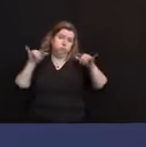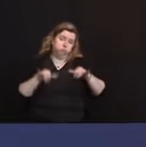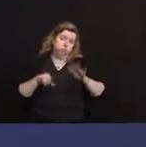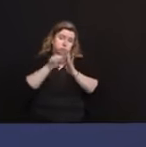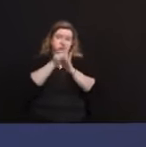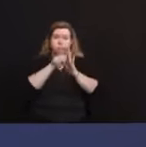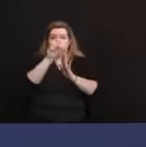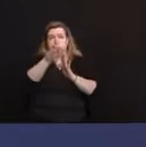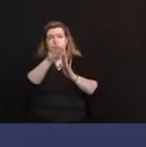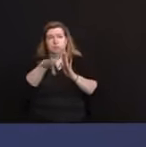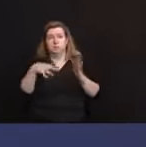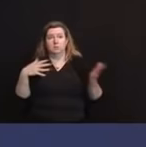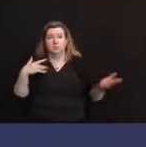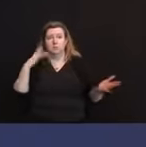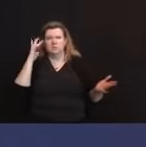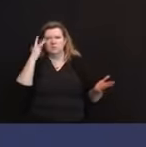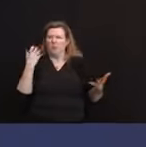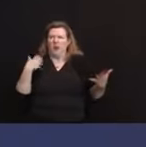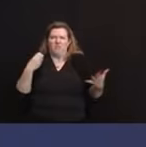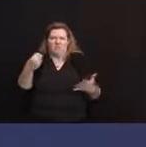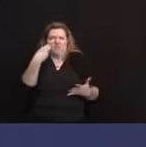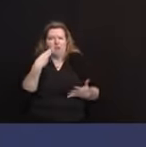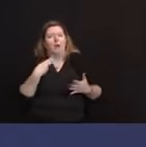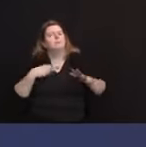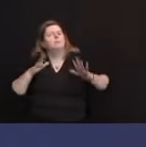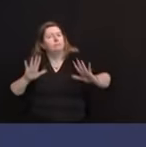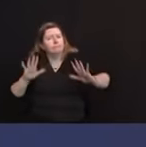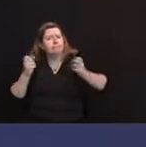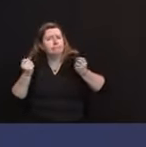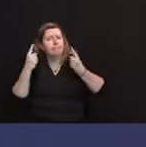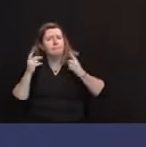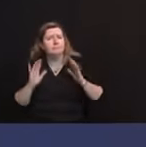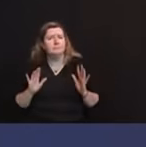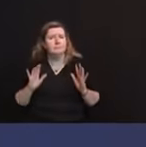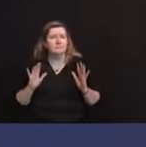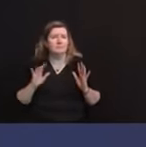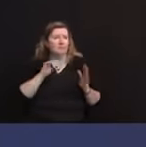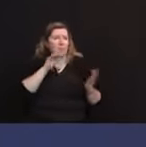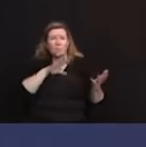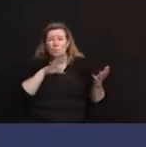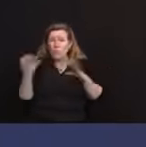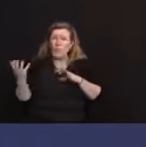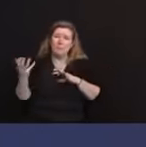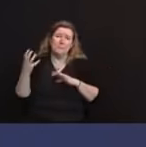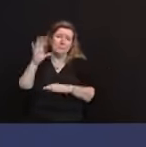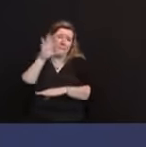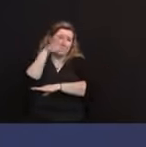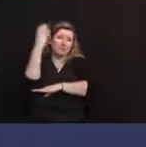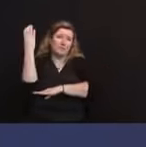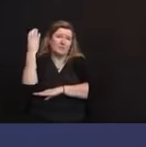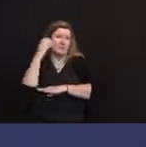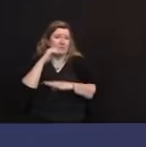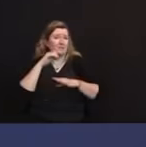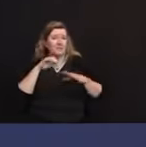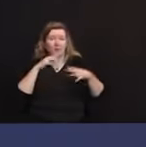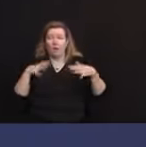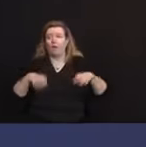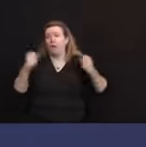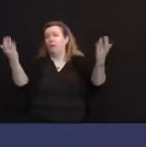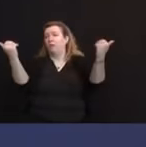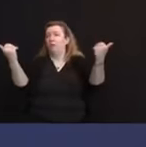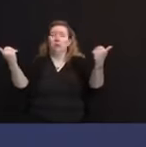watching, I don't blame you. I would as well, but don't screw up Christmas. Don't go big. Don't go multi-generational.